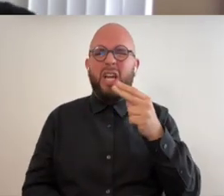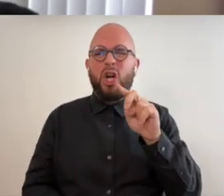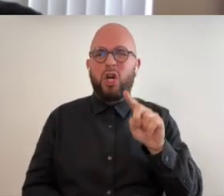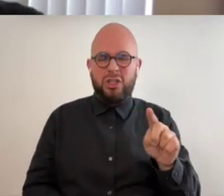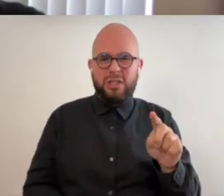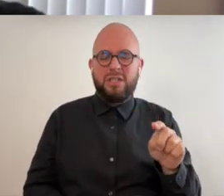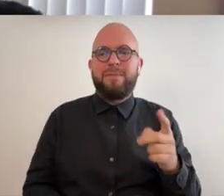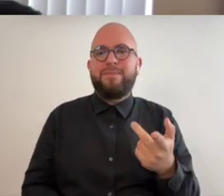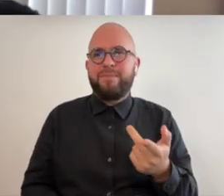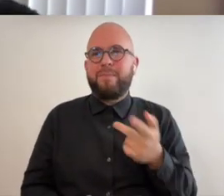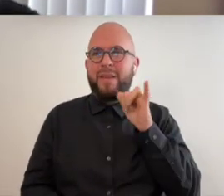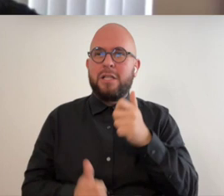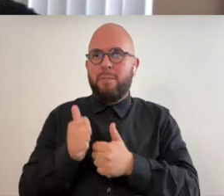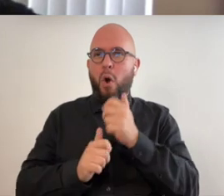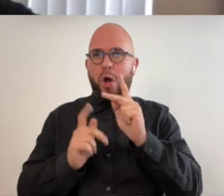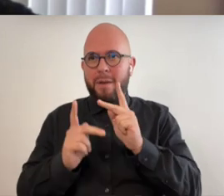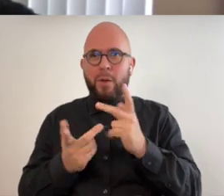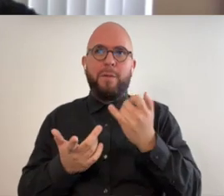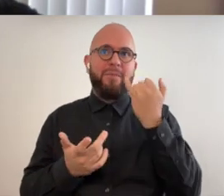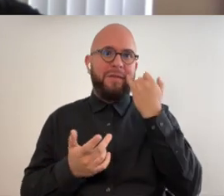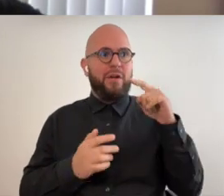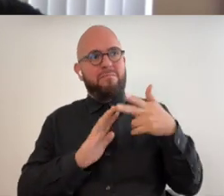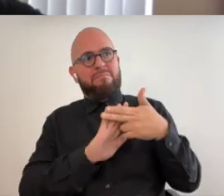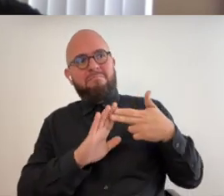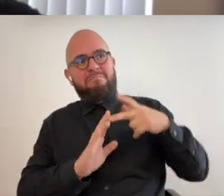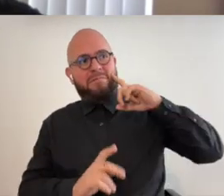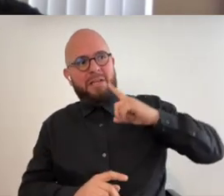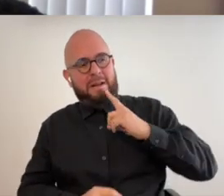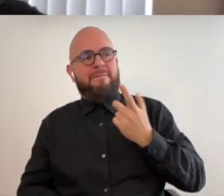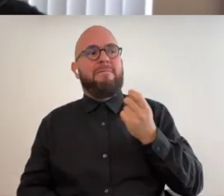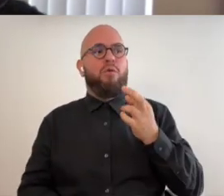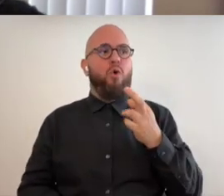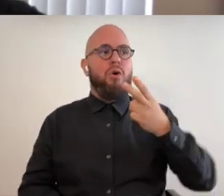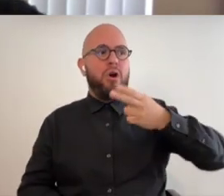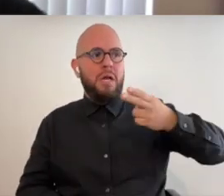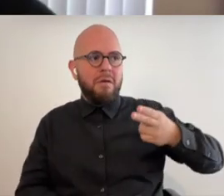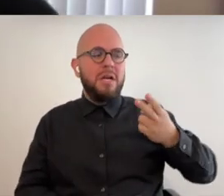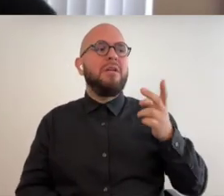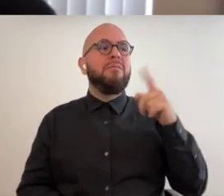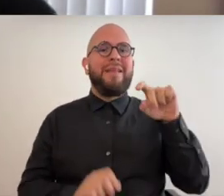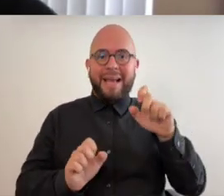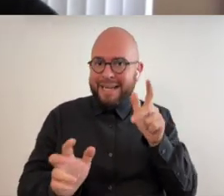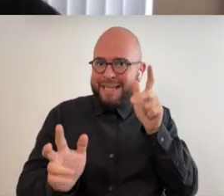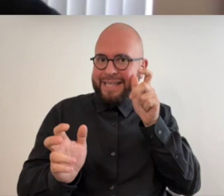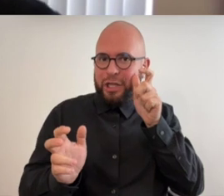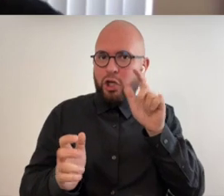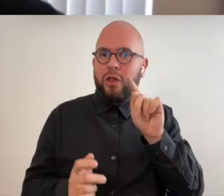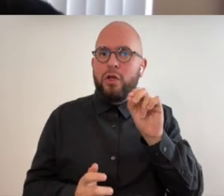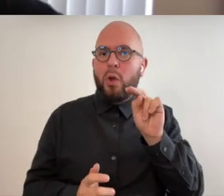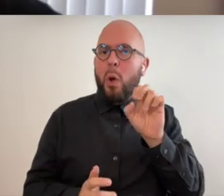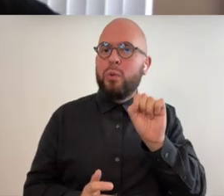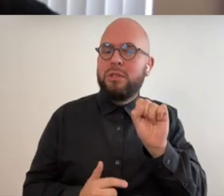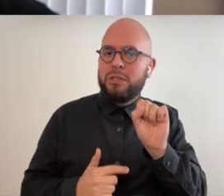is where most people who are considered deaf or who are hard of hearing can hear those tones